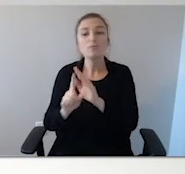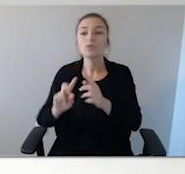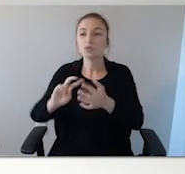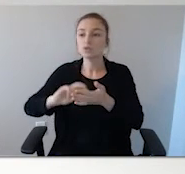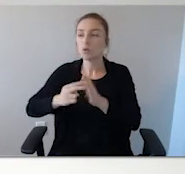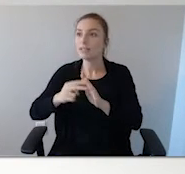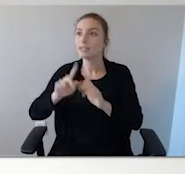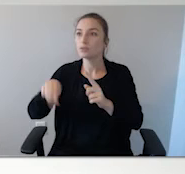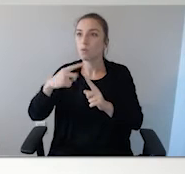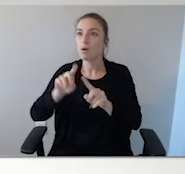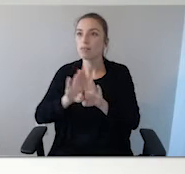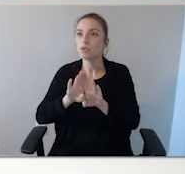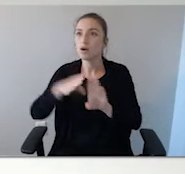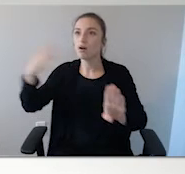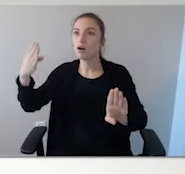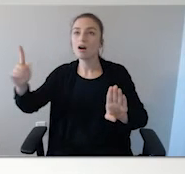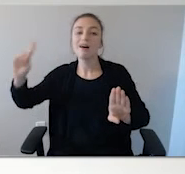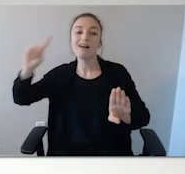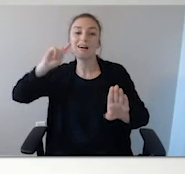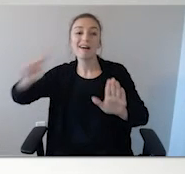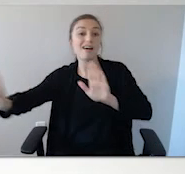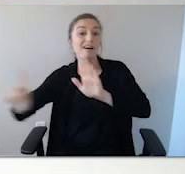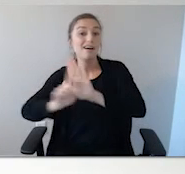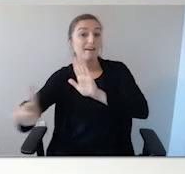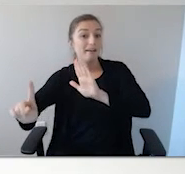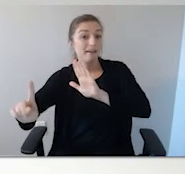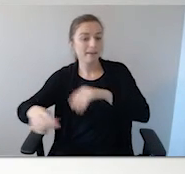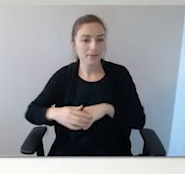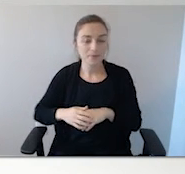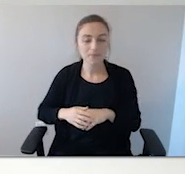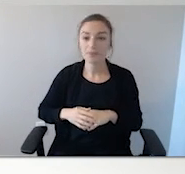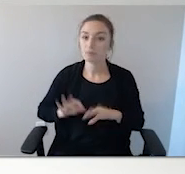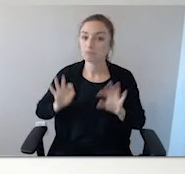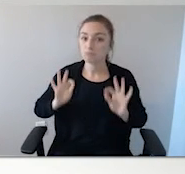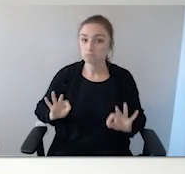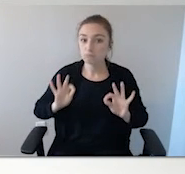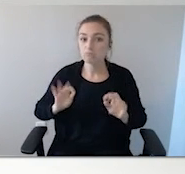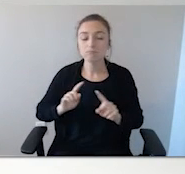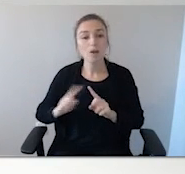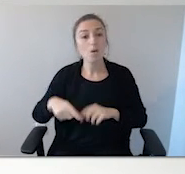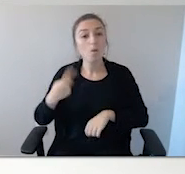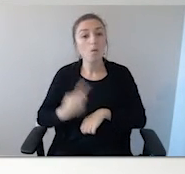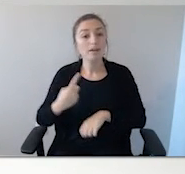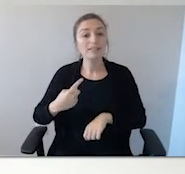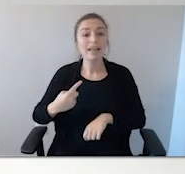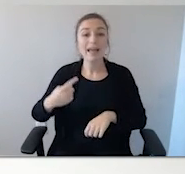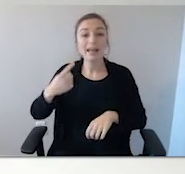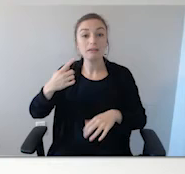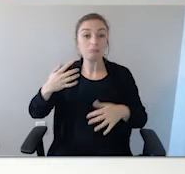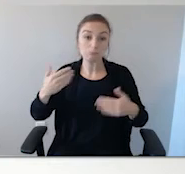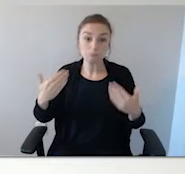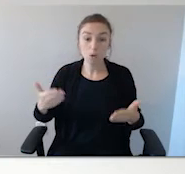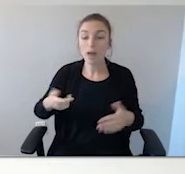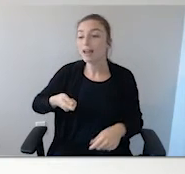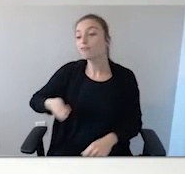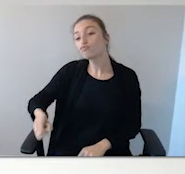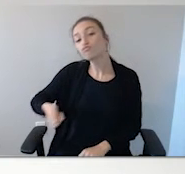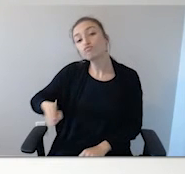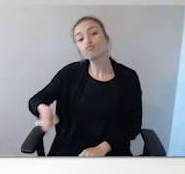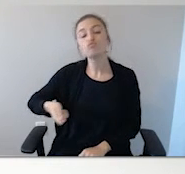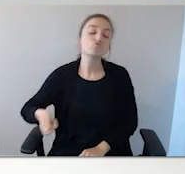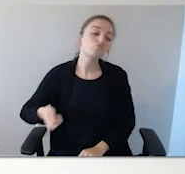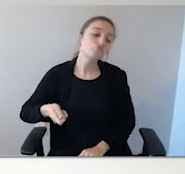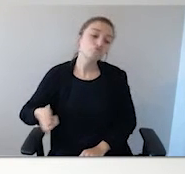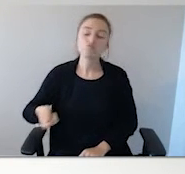that I would hear the door when it opened. That worked great until one day when I decided I was going to vacuum my floor.